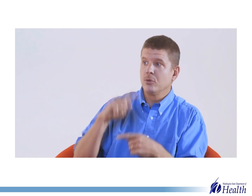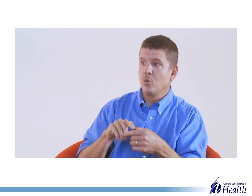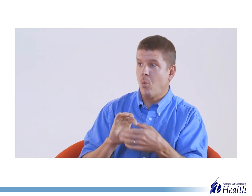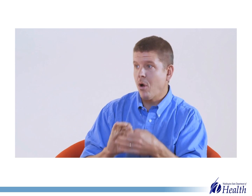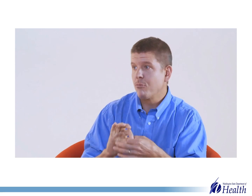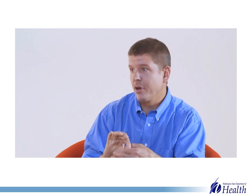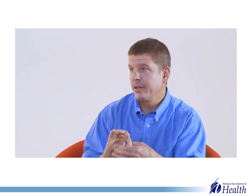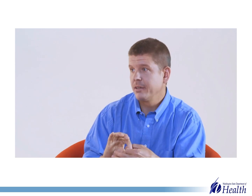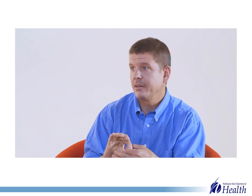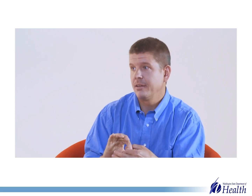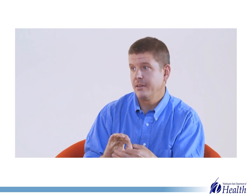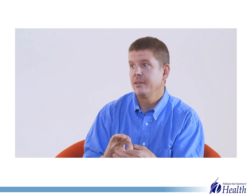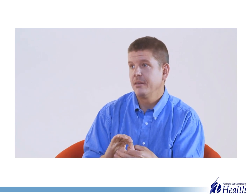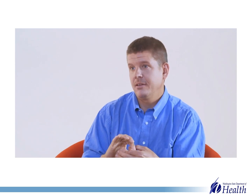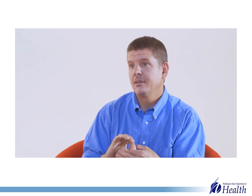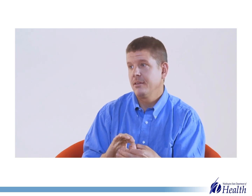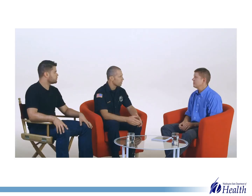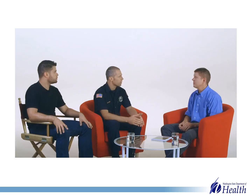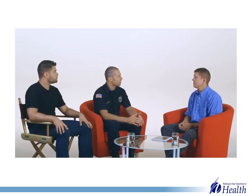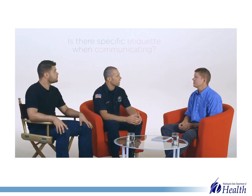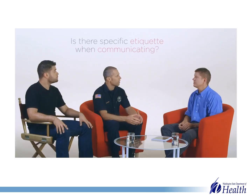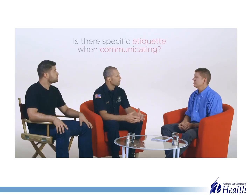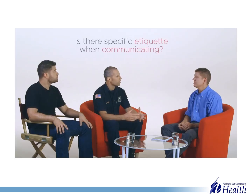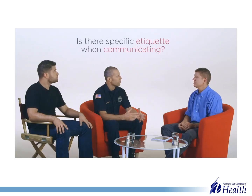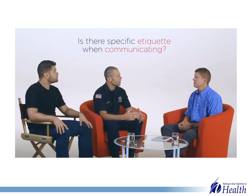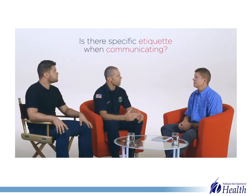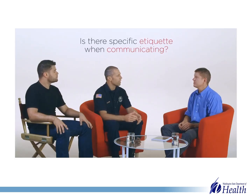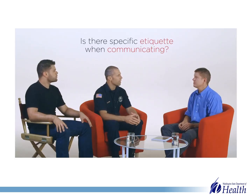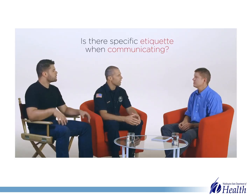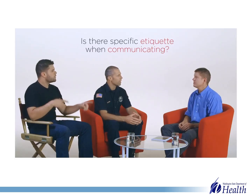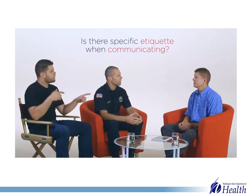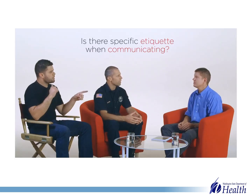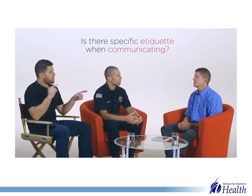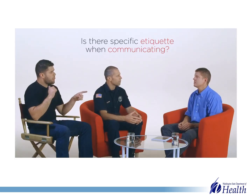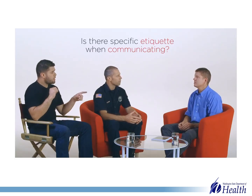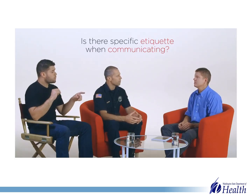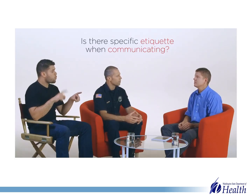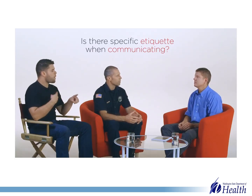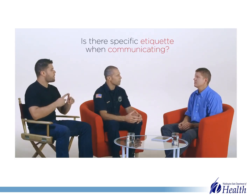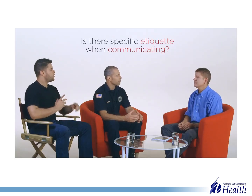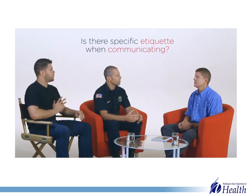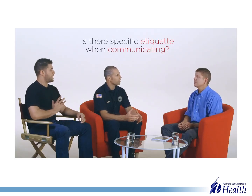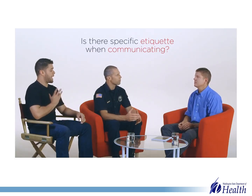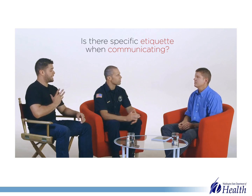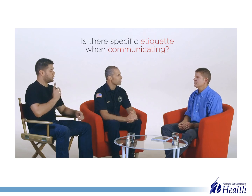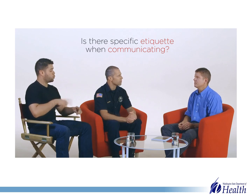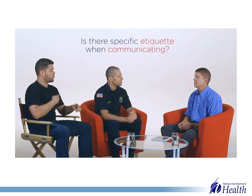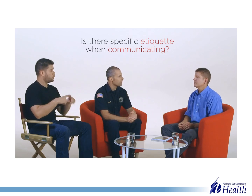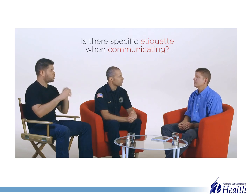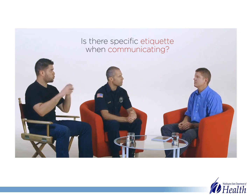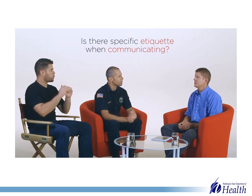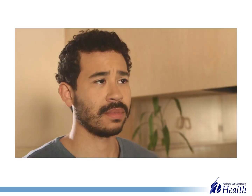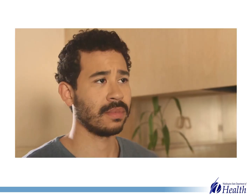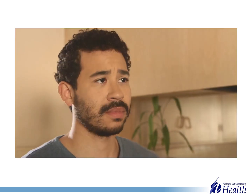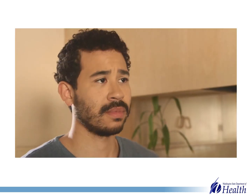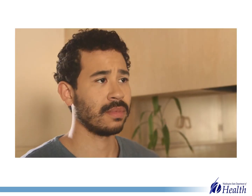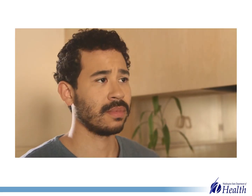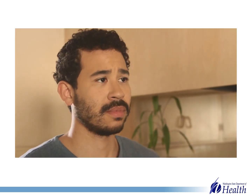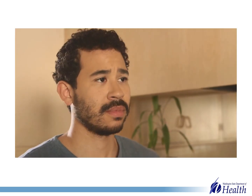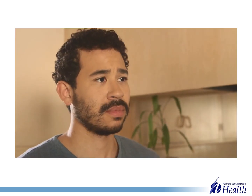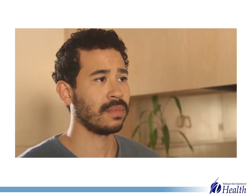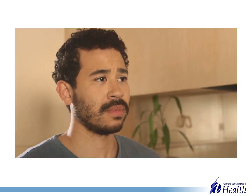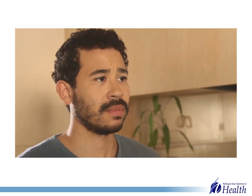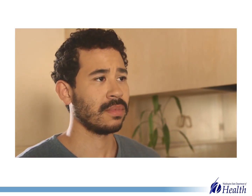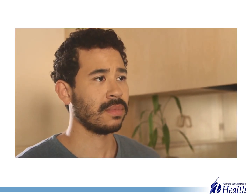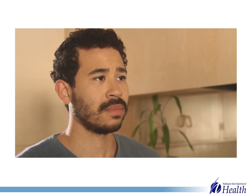refusing to cooperate with the deaf or hard of hearing person. Alan, what about etiquette when communicating with someone who's deaf? The best